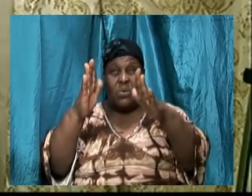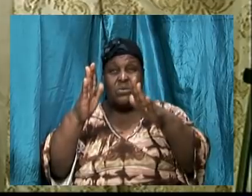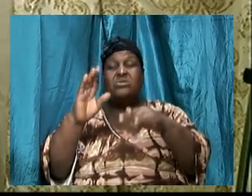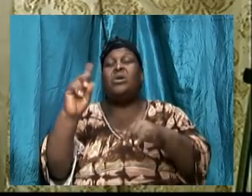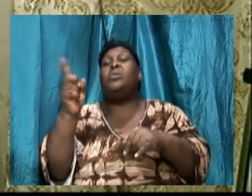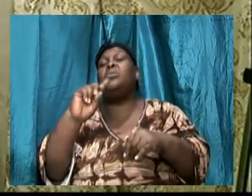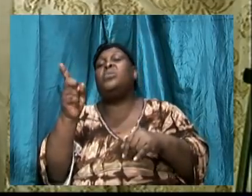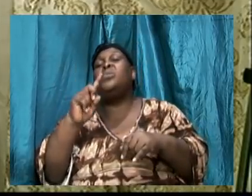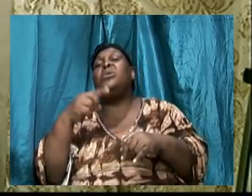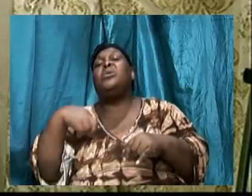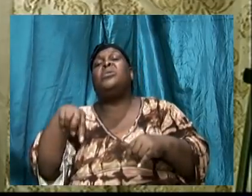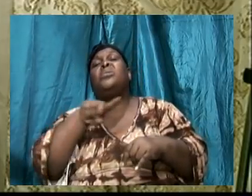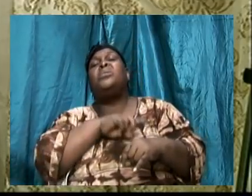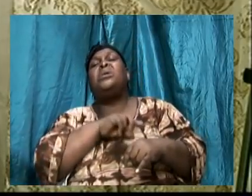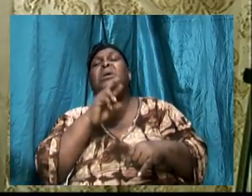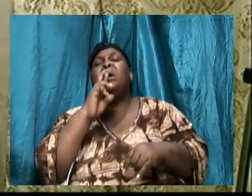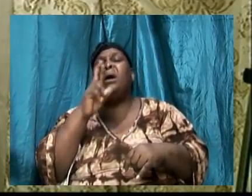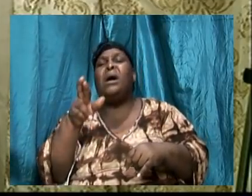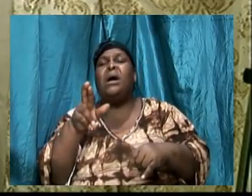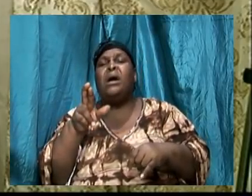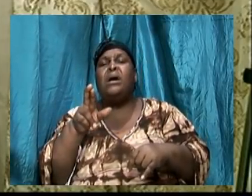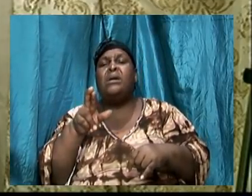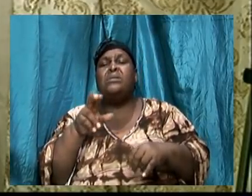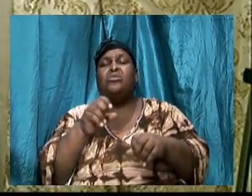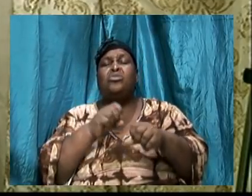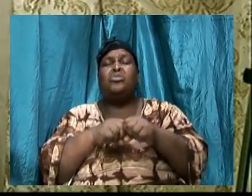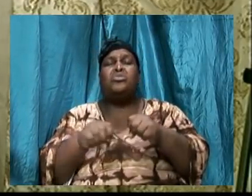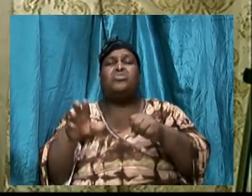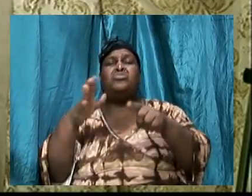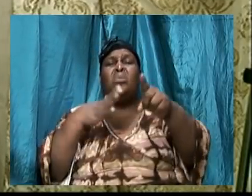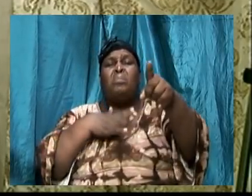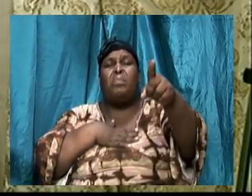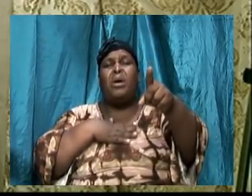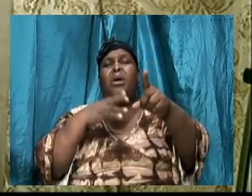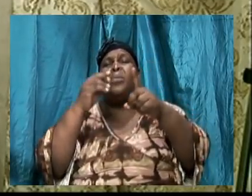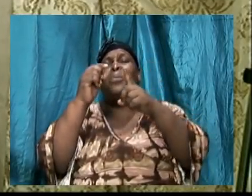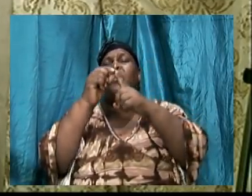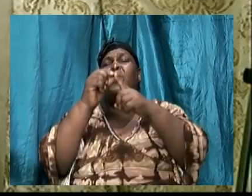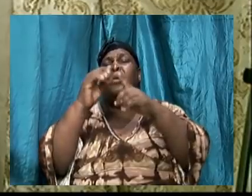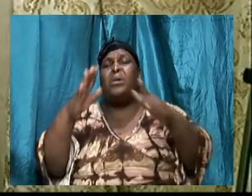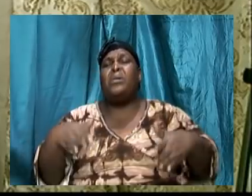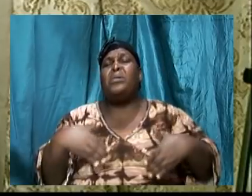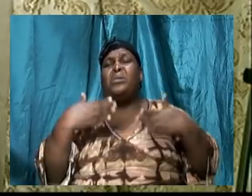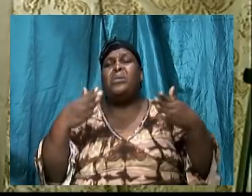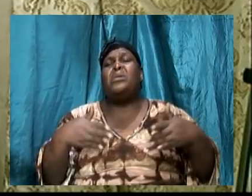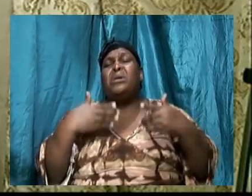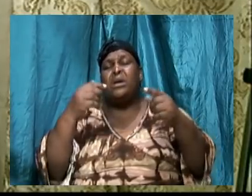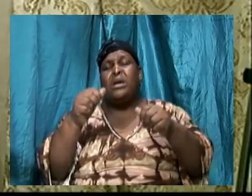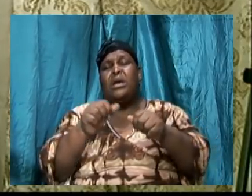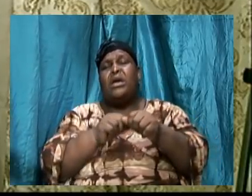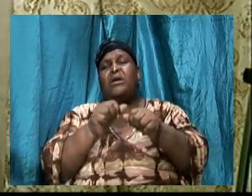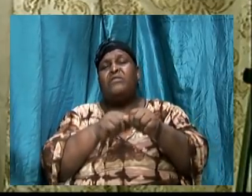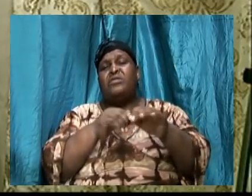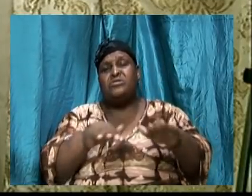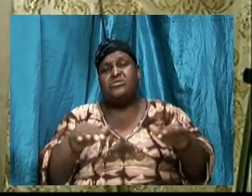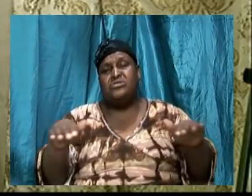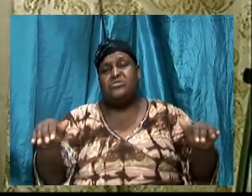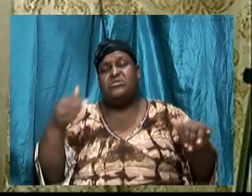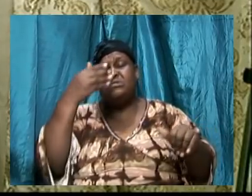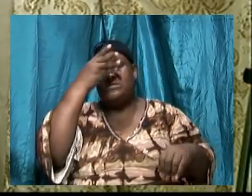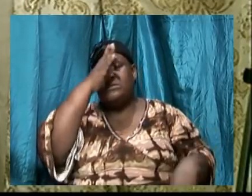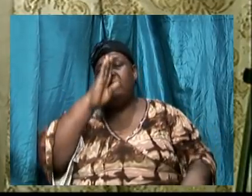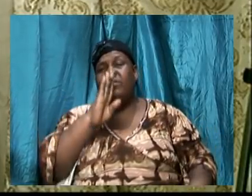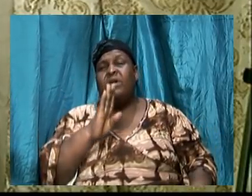doing. And so my word of encouragement right now to every child of God is that